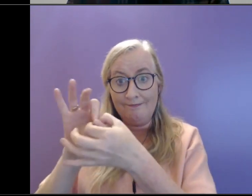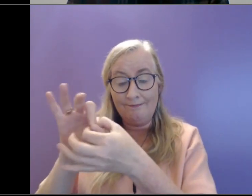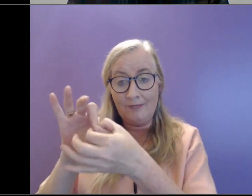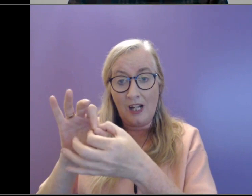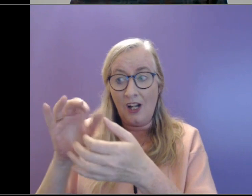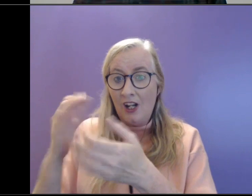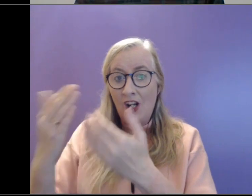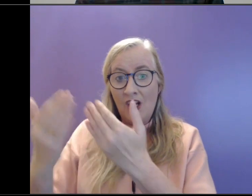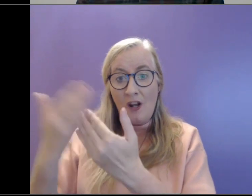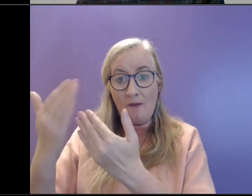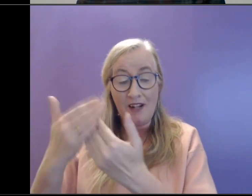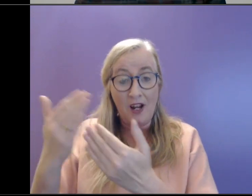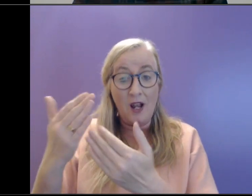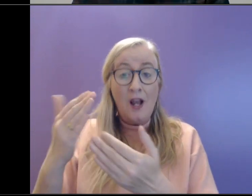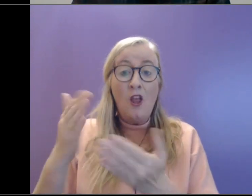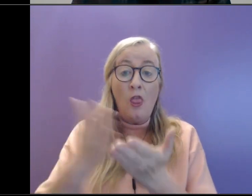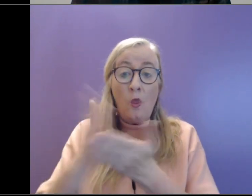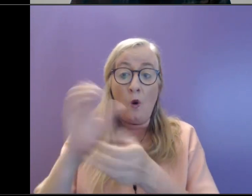apart? Thank you.